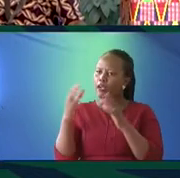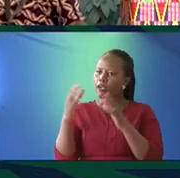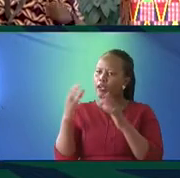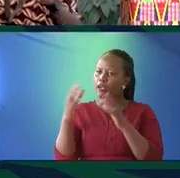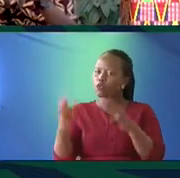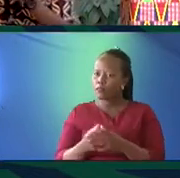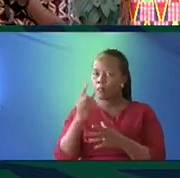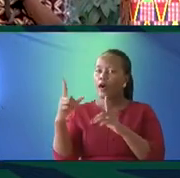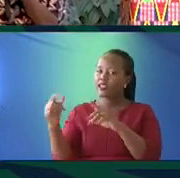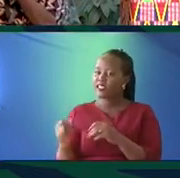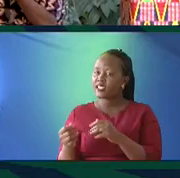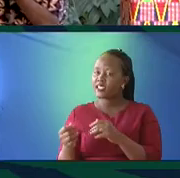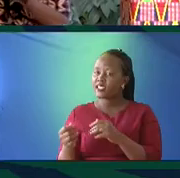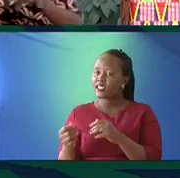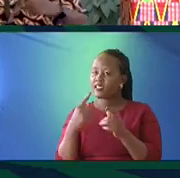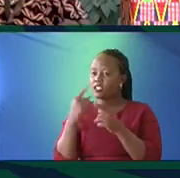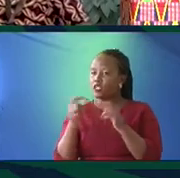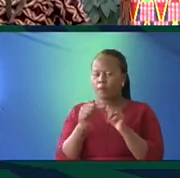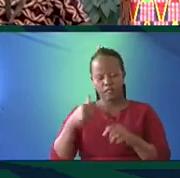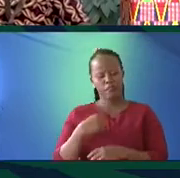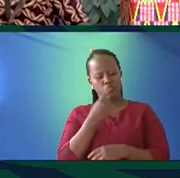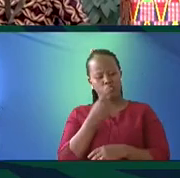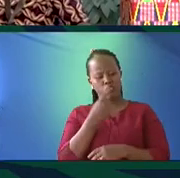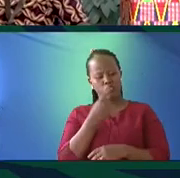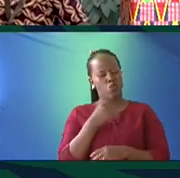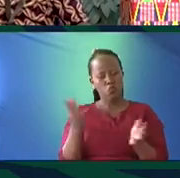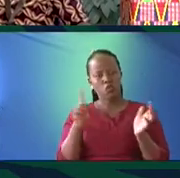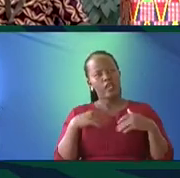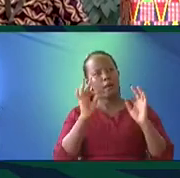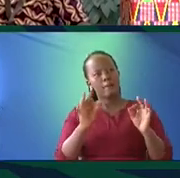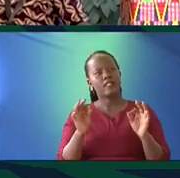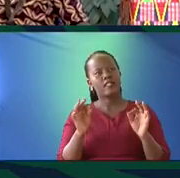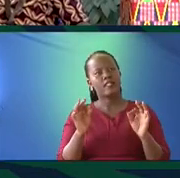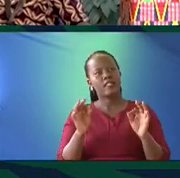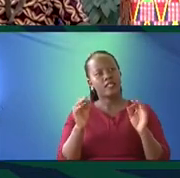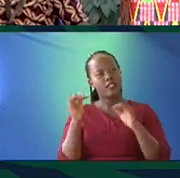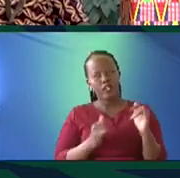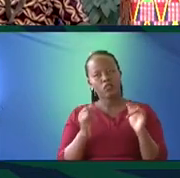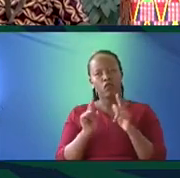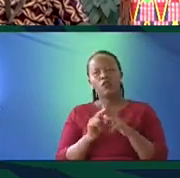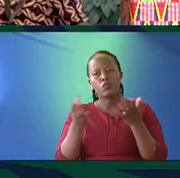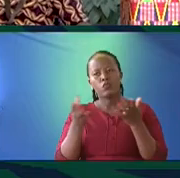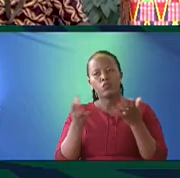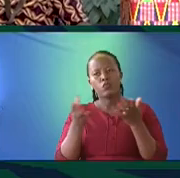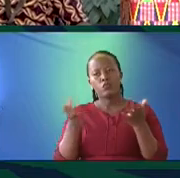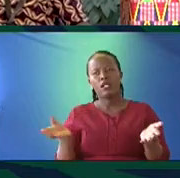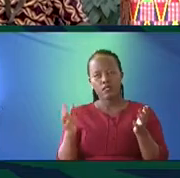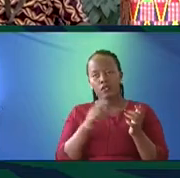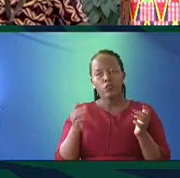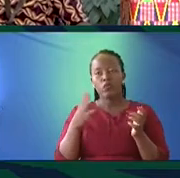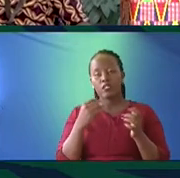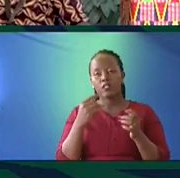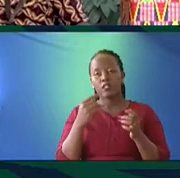Guys, you have one sentence to talk about, this is who I am. We've had the pretty bio that we were given by Mui Haki. I am timing ourselves,